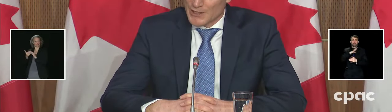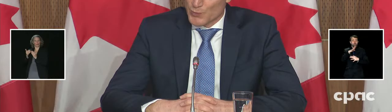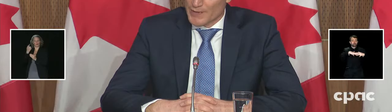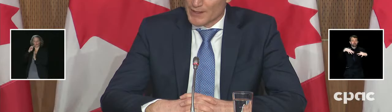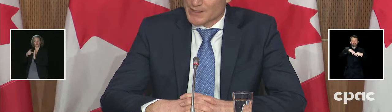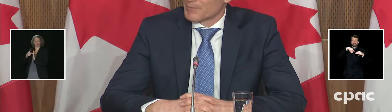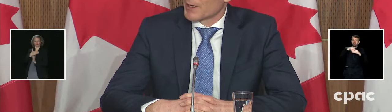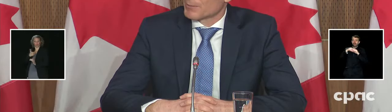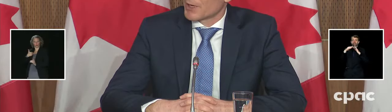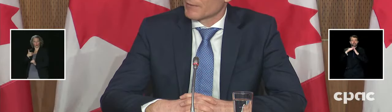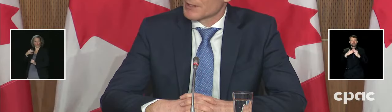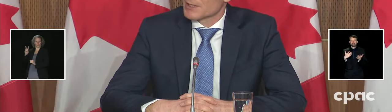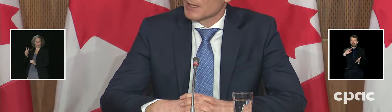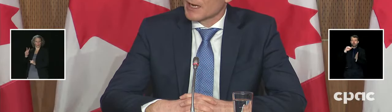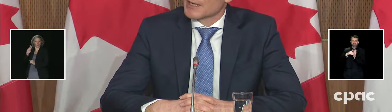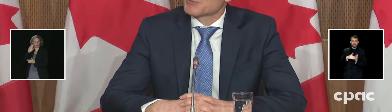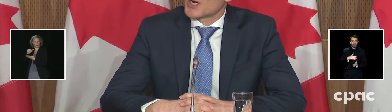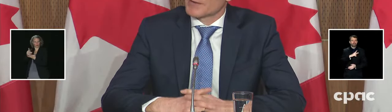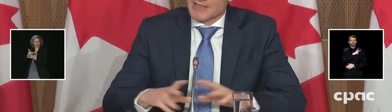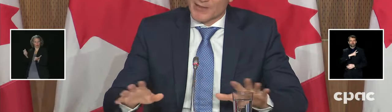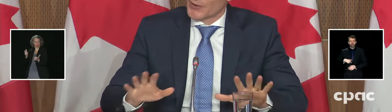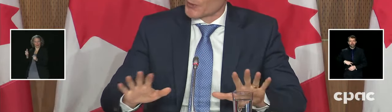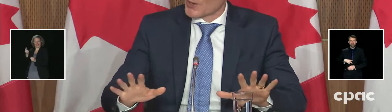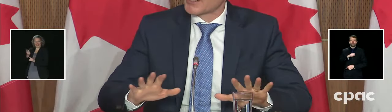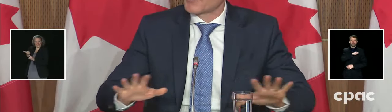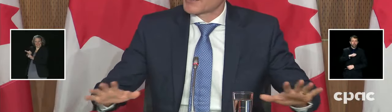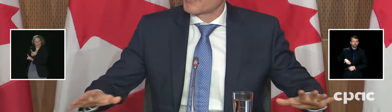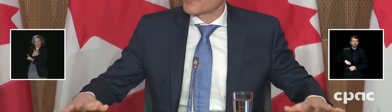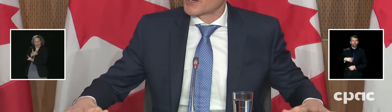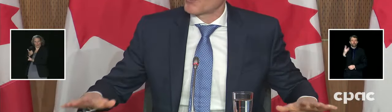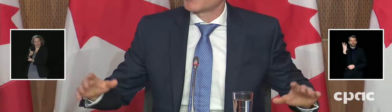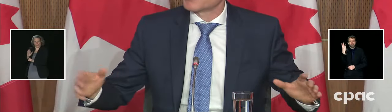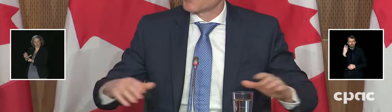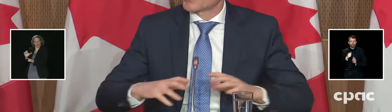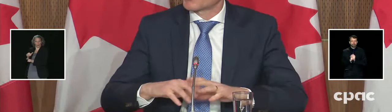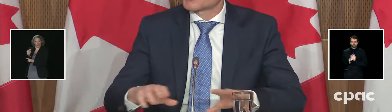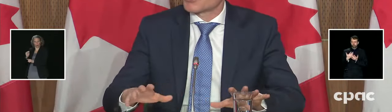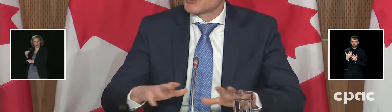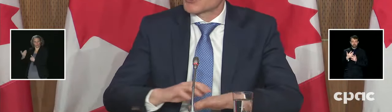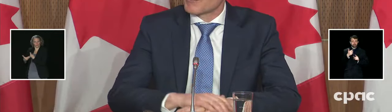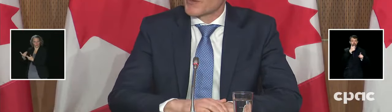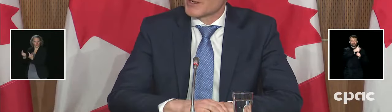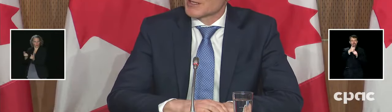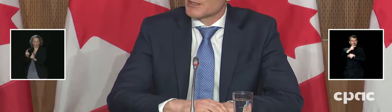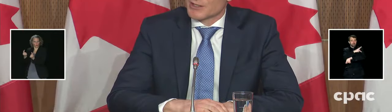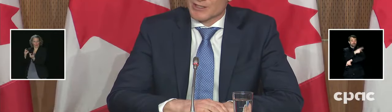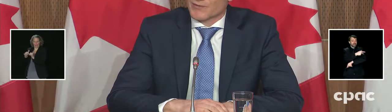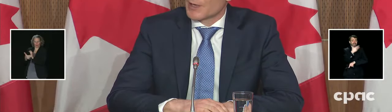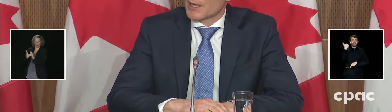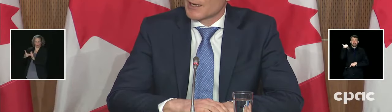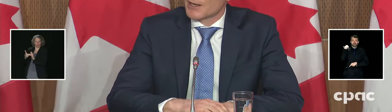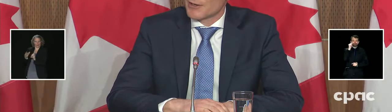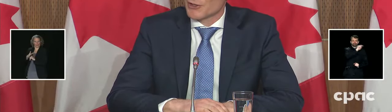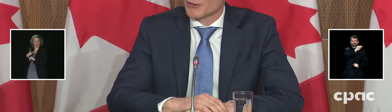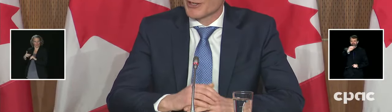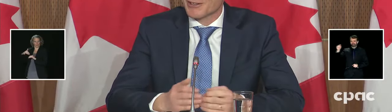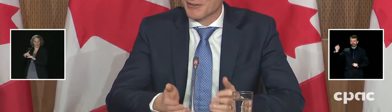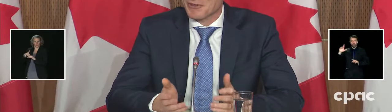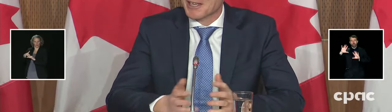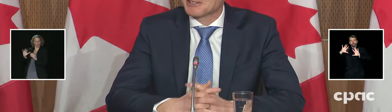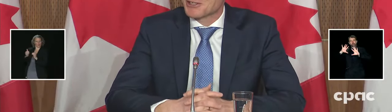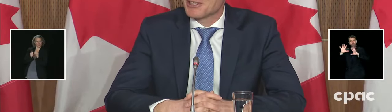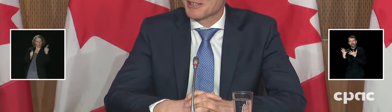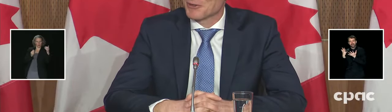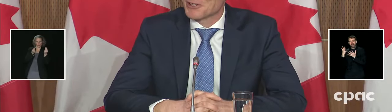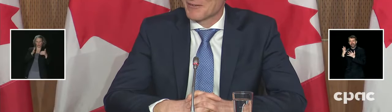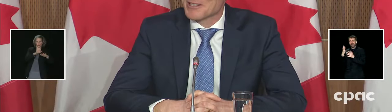And that is one that is done by the province. And each province had their own way of identifying what constitutes someone that is Indigenous for that. And you can look at